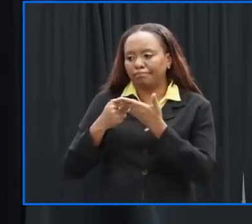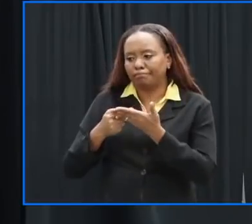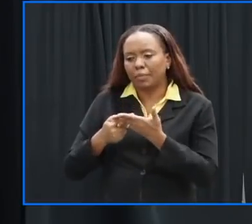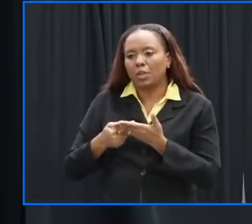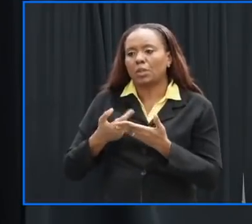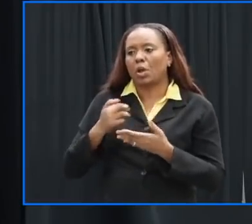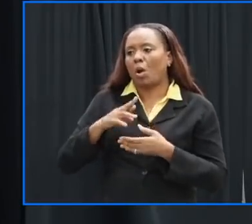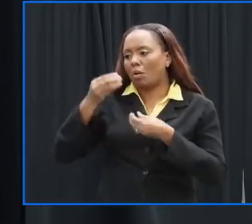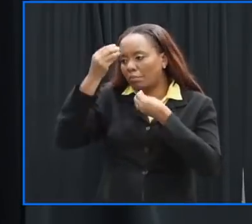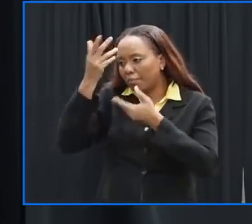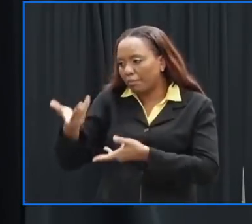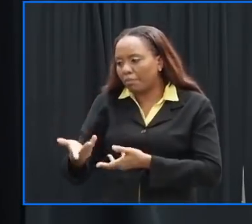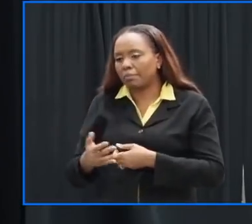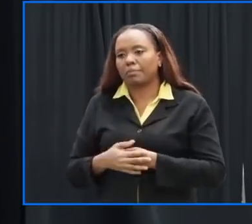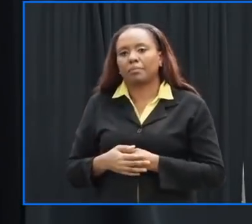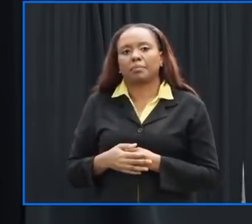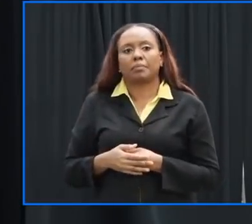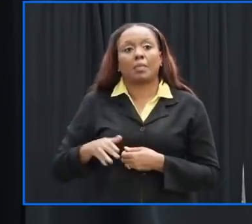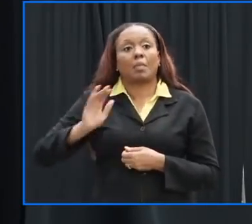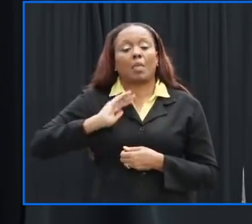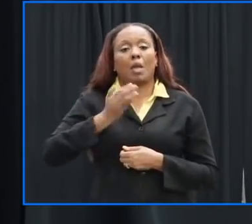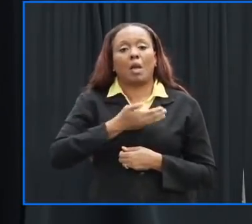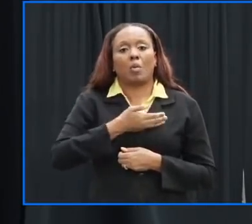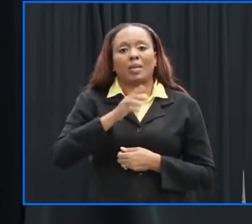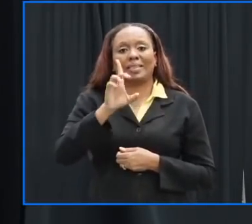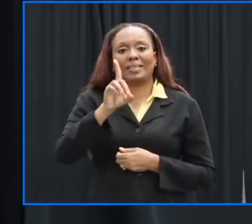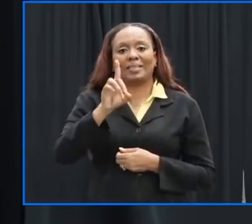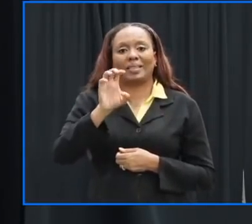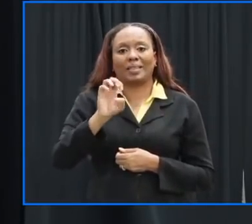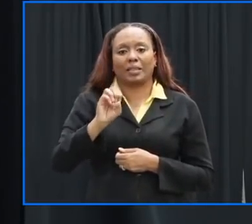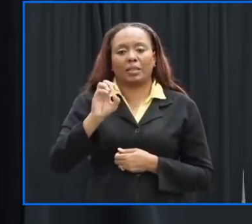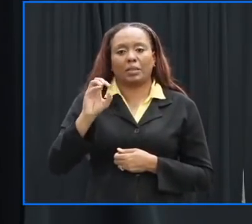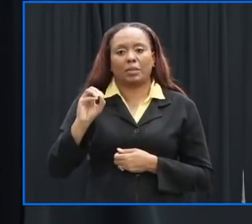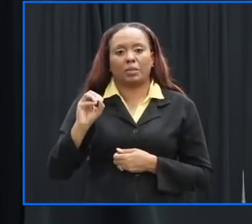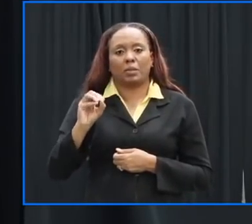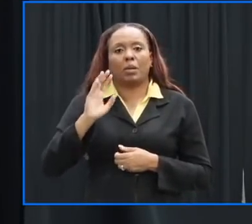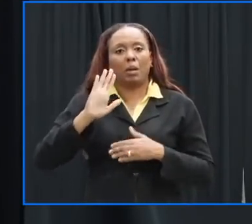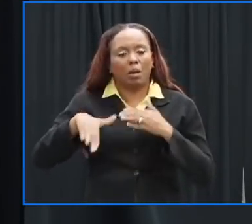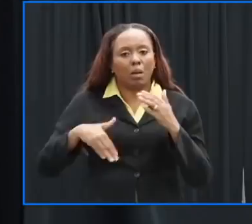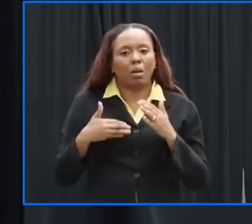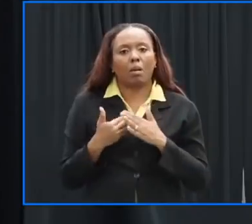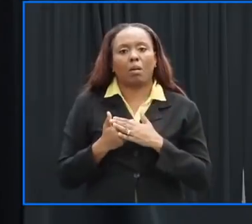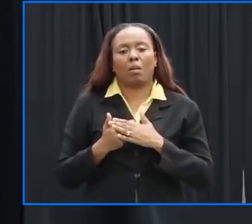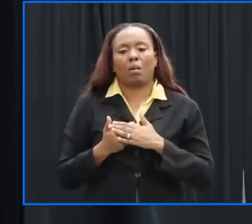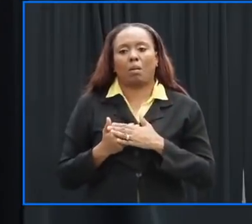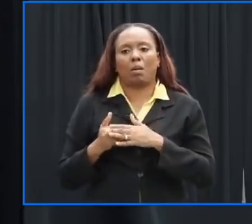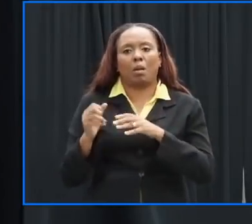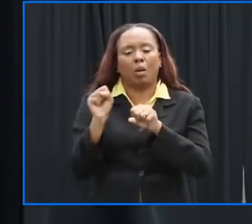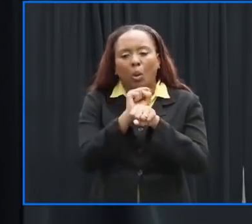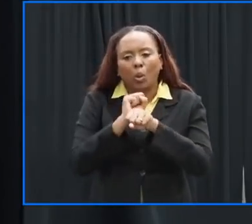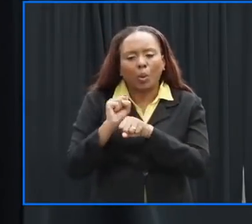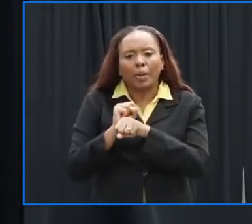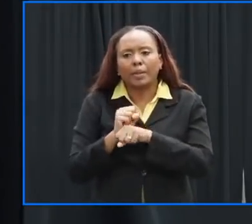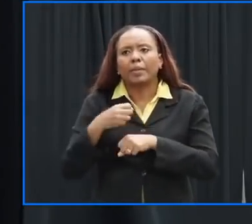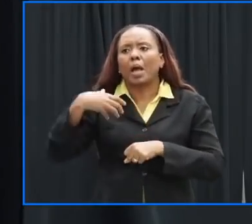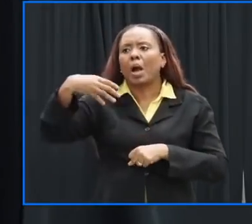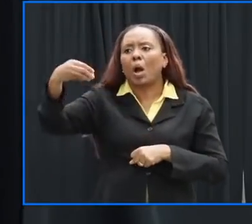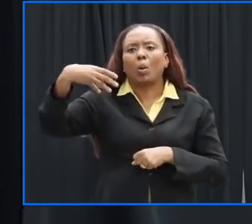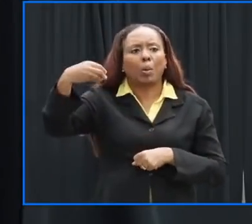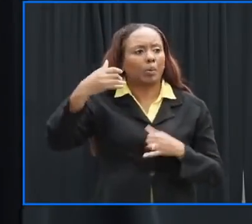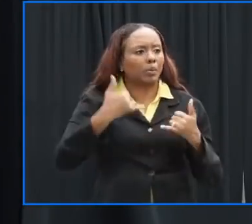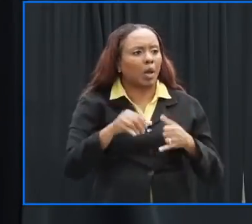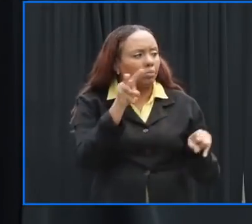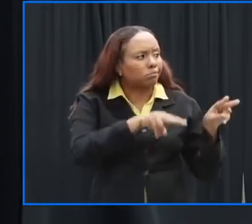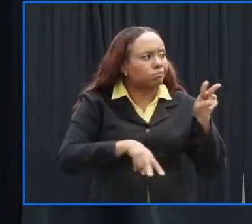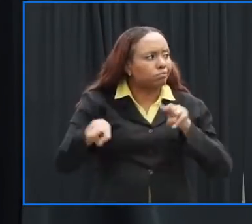our district emergency organizations have all been activated and they're in the field making last minute checks and